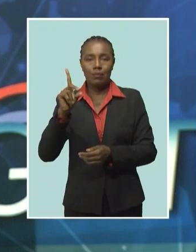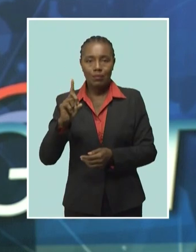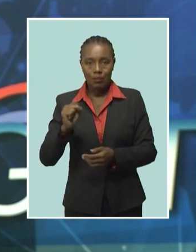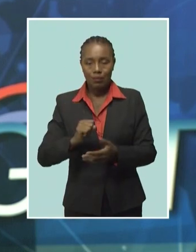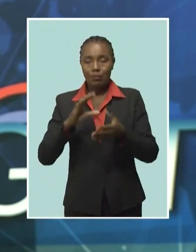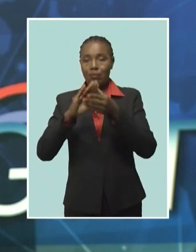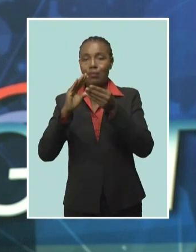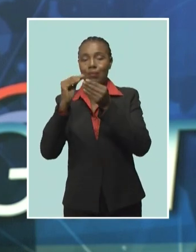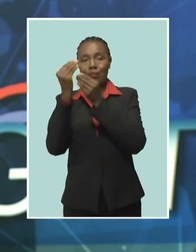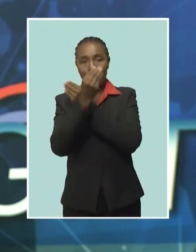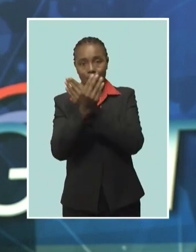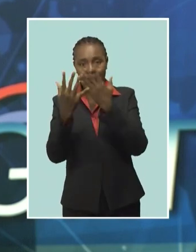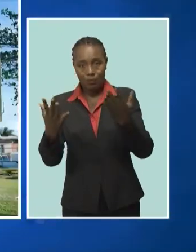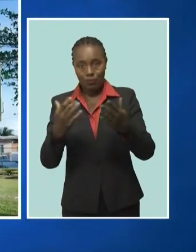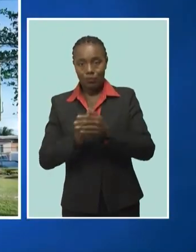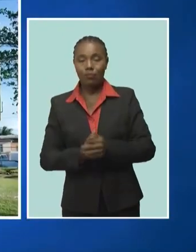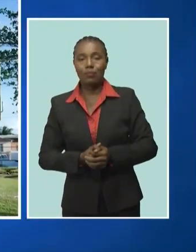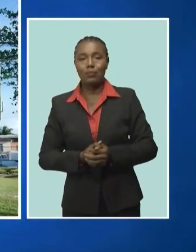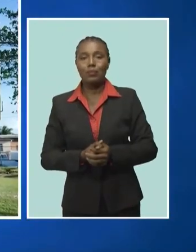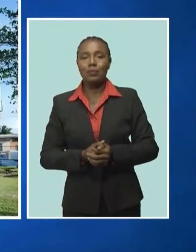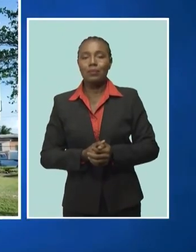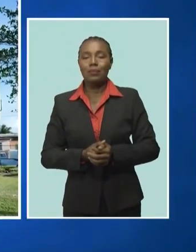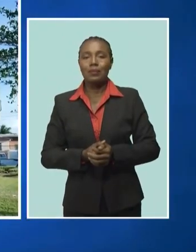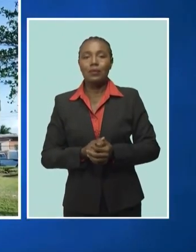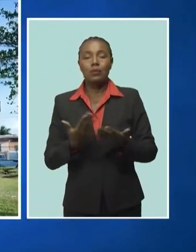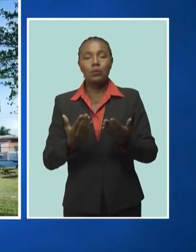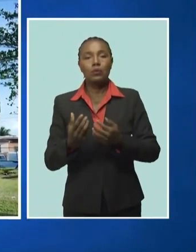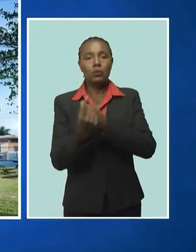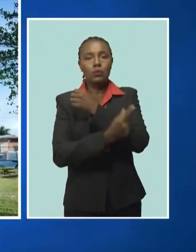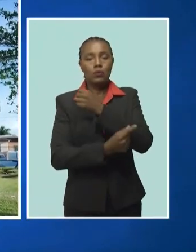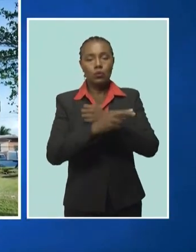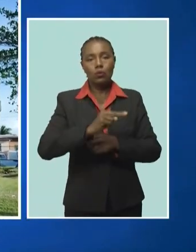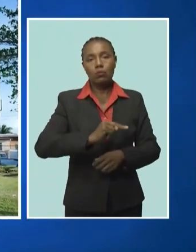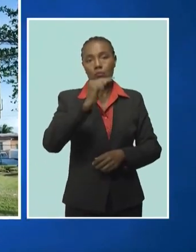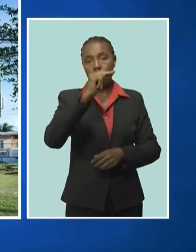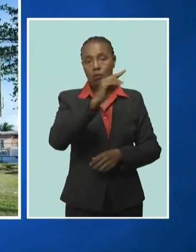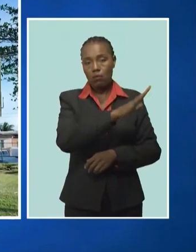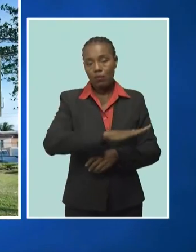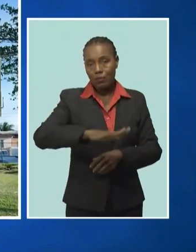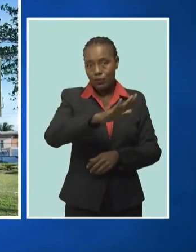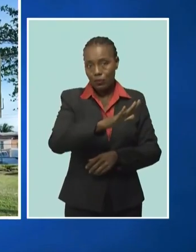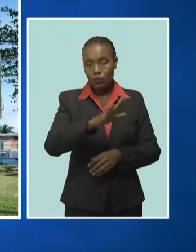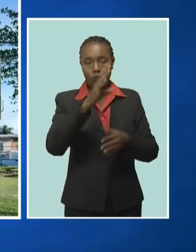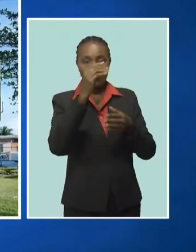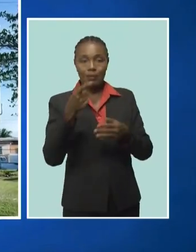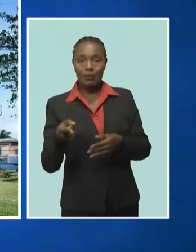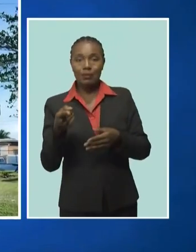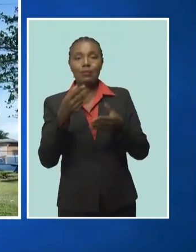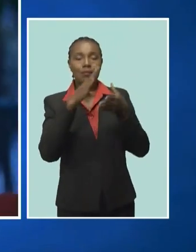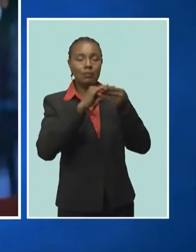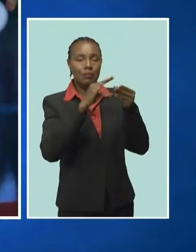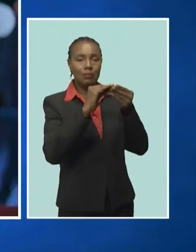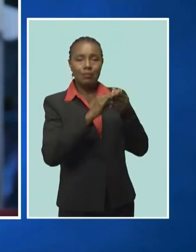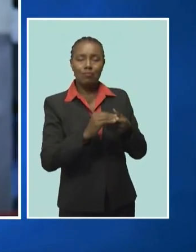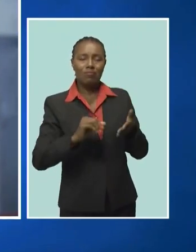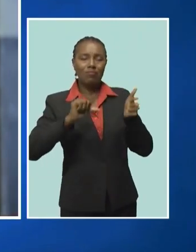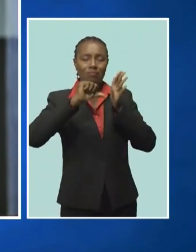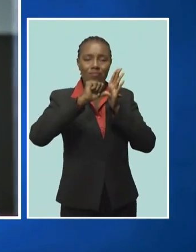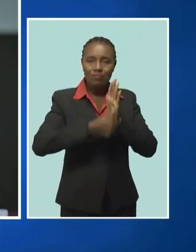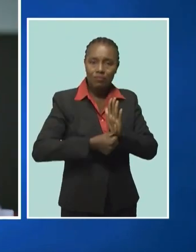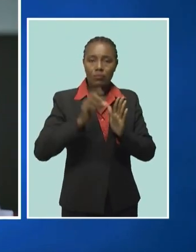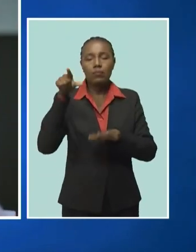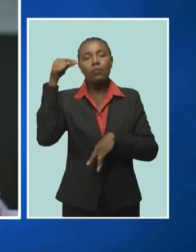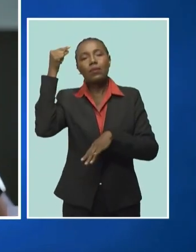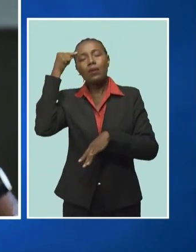at Cuthbert Moore Primary School for the City of North constituency. Minister Sutherland stressed that government was trying to move